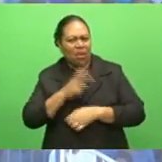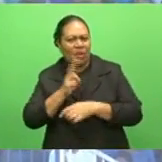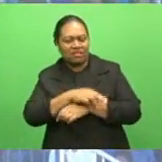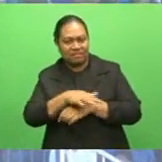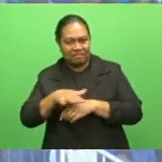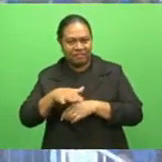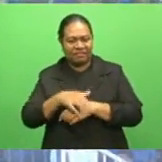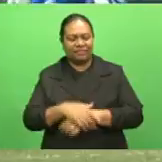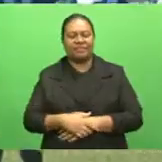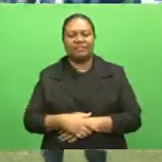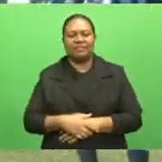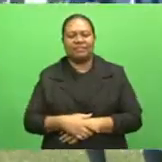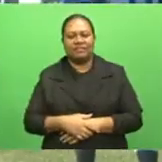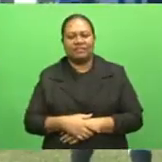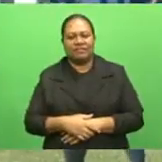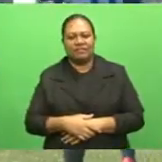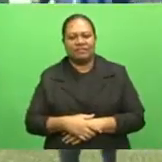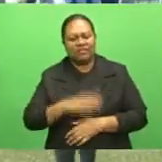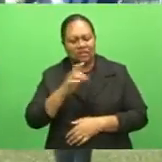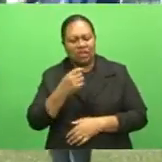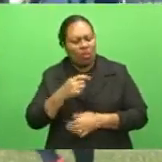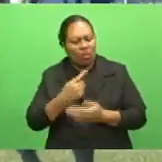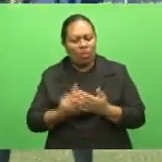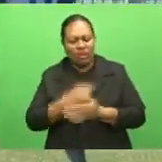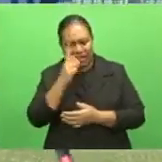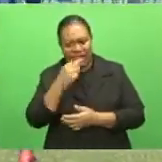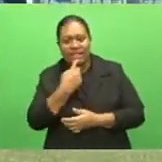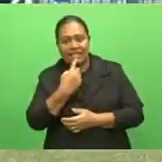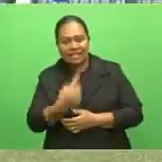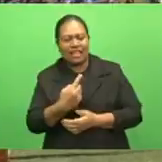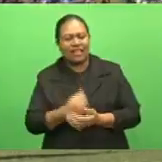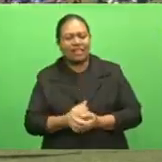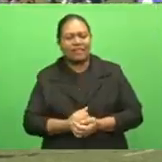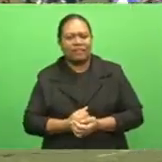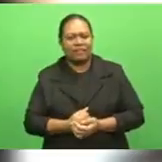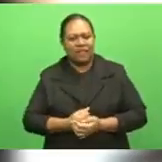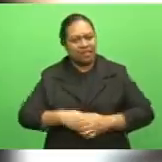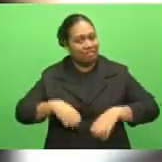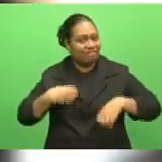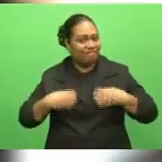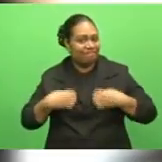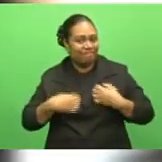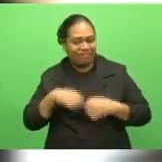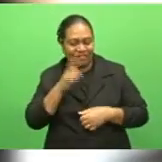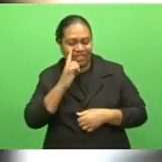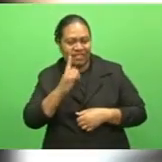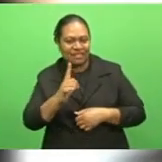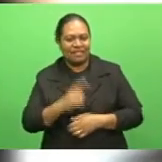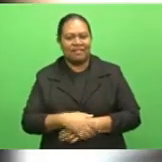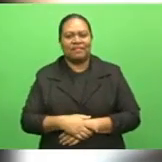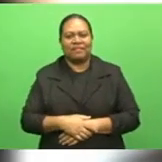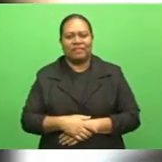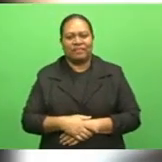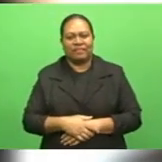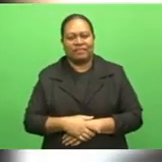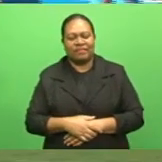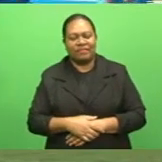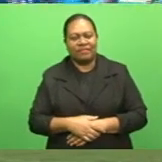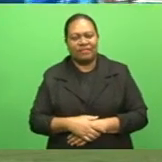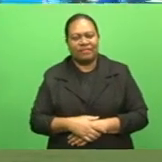And all I can say to the players is there's a lot of enthusiasm. I love the crowd's occasion as well.